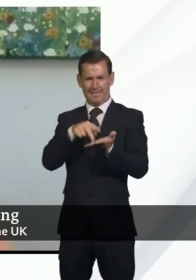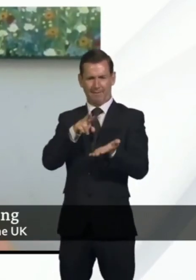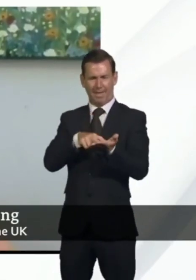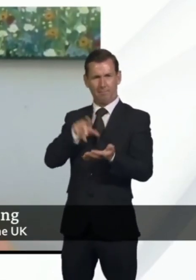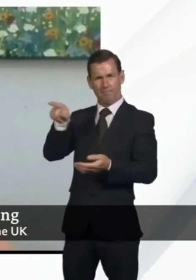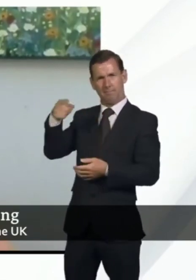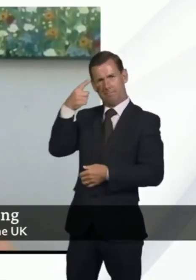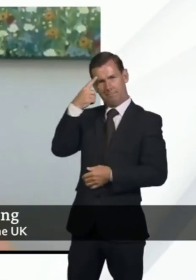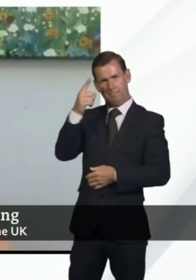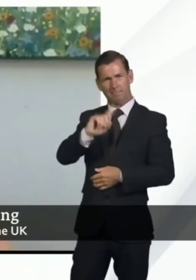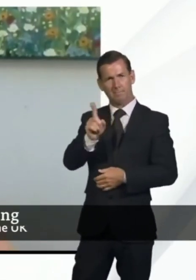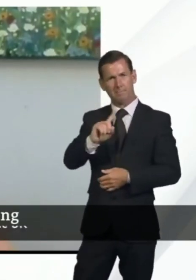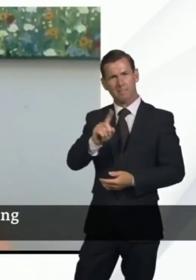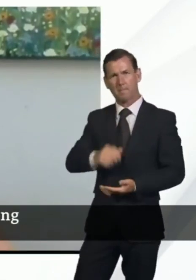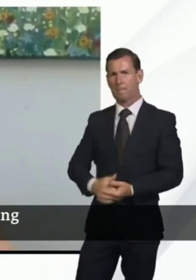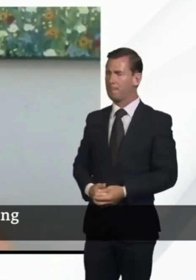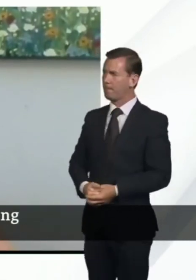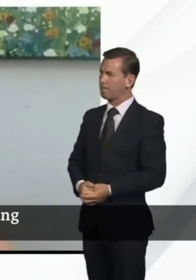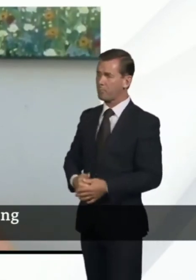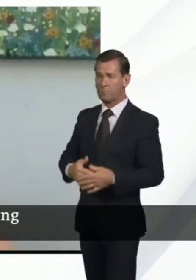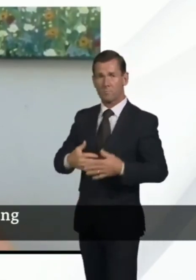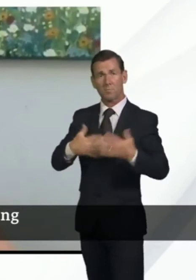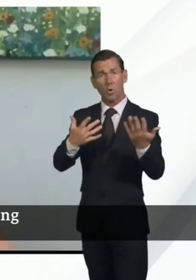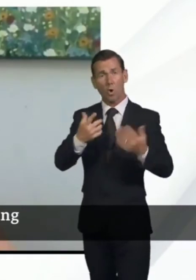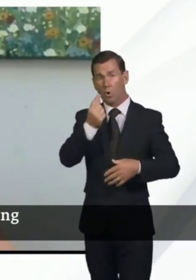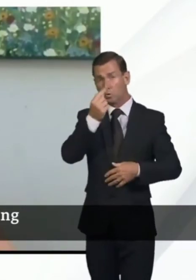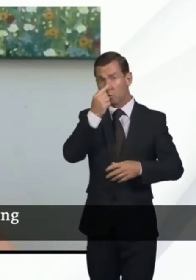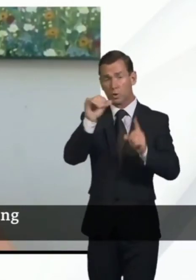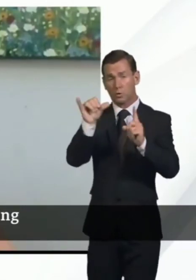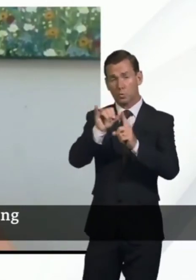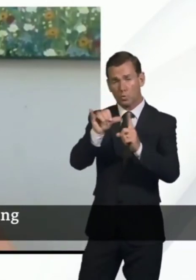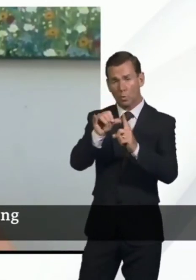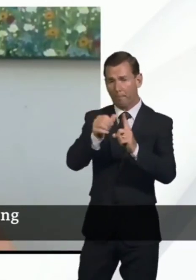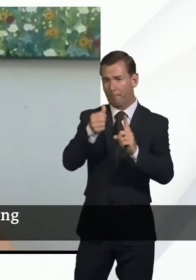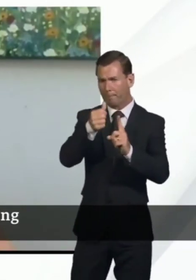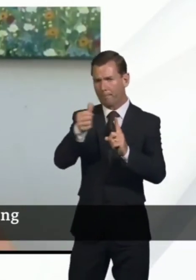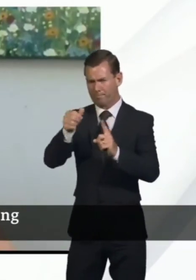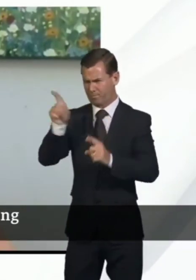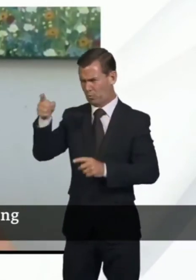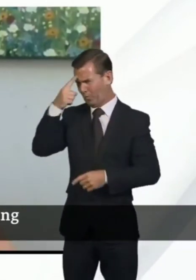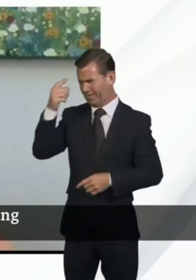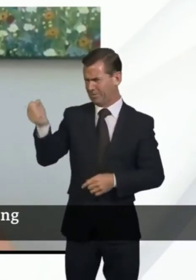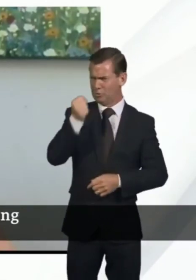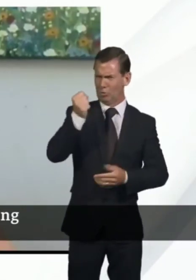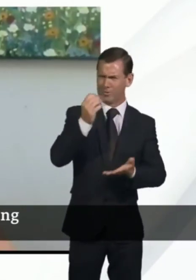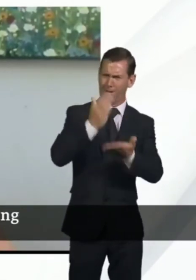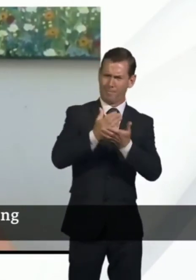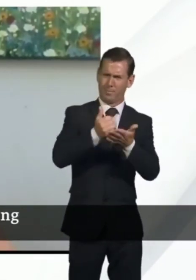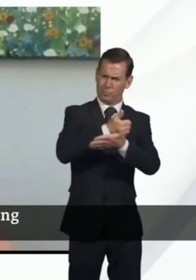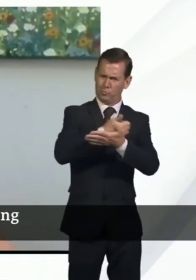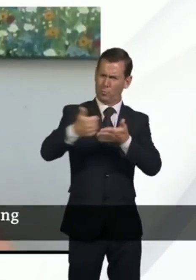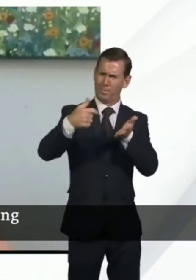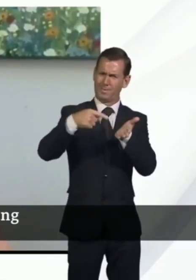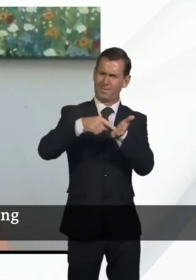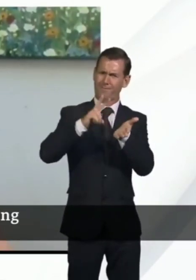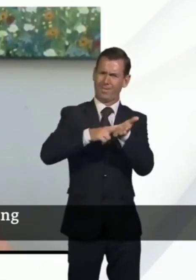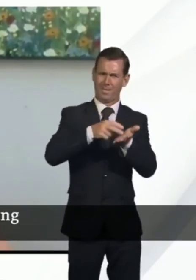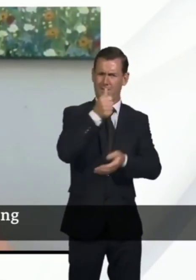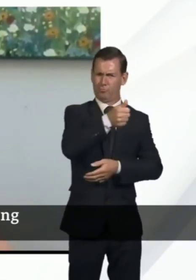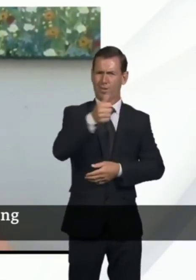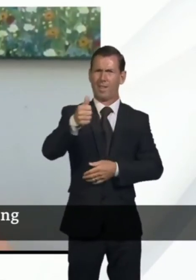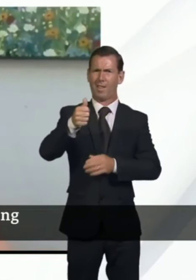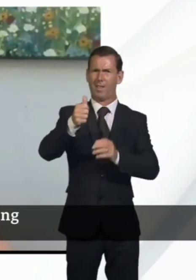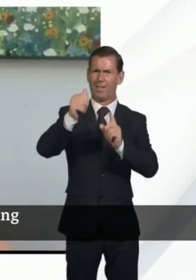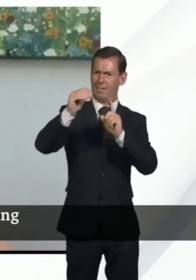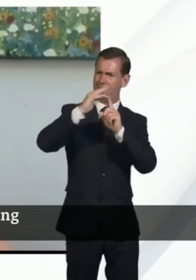on their YouTube platforms and isn't it vital that these matches are shown on terrestrial to encourage people to adhere to the lockdown and a